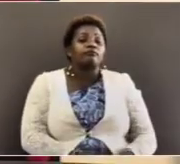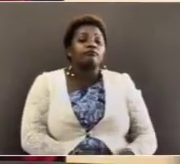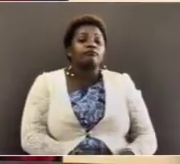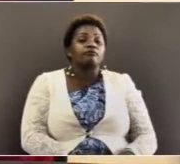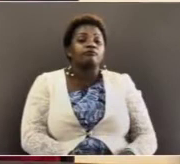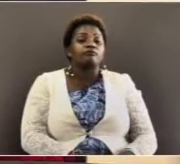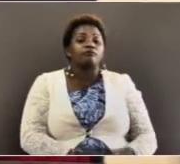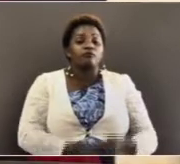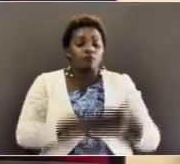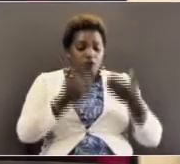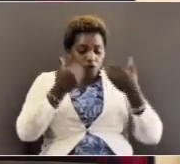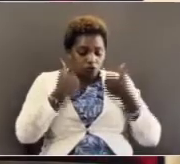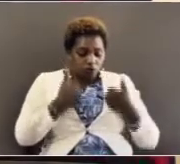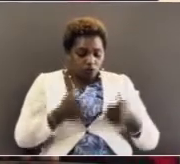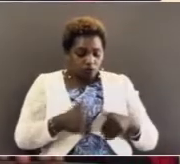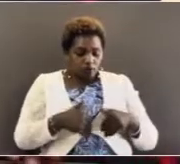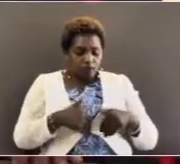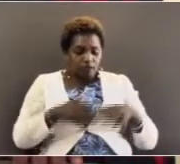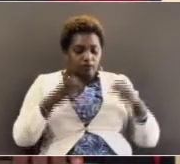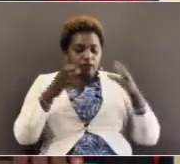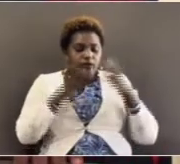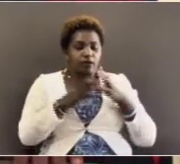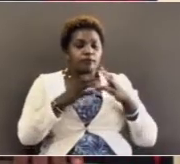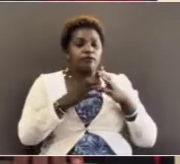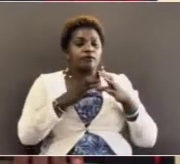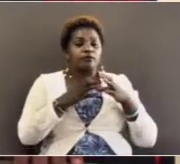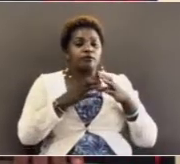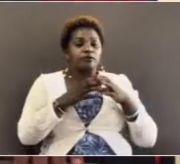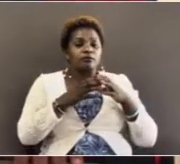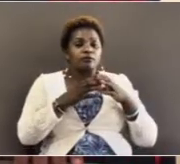Therefore, human company is always cherished,